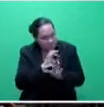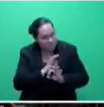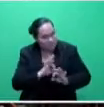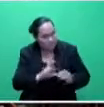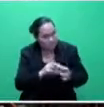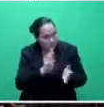Because that's the purpose.